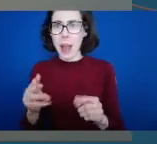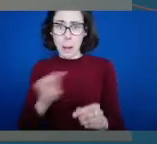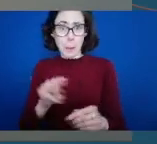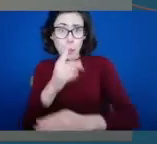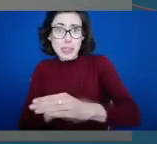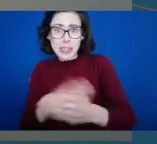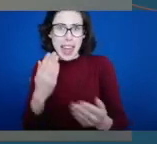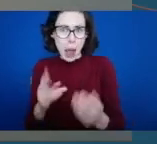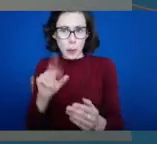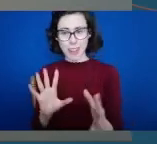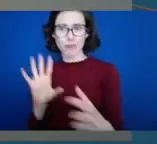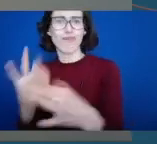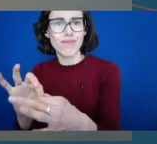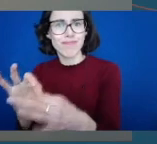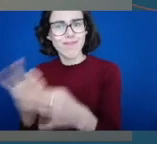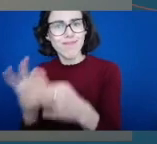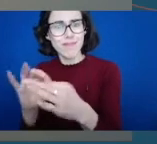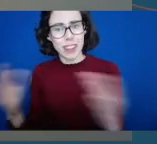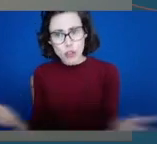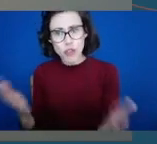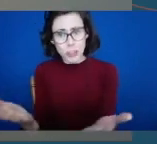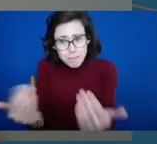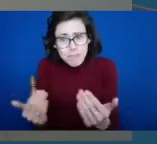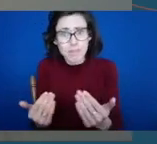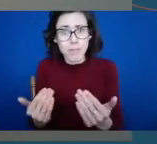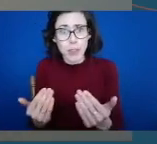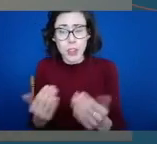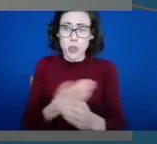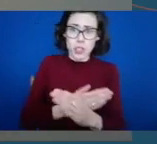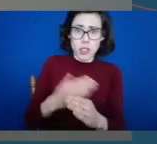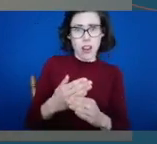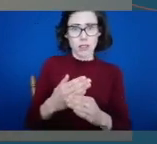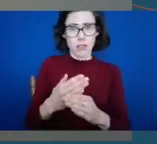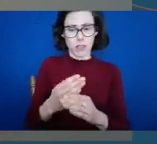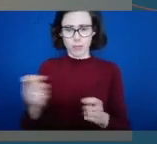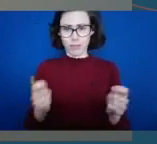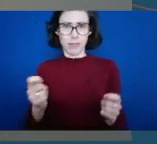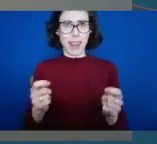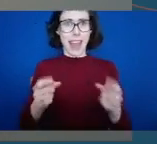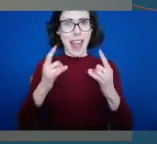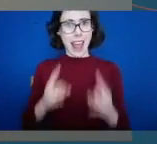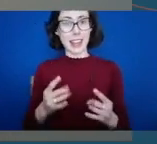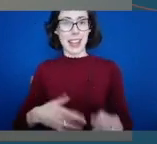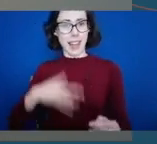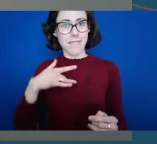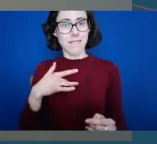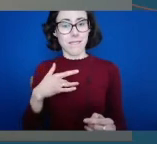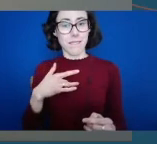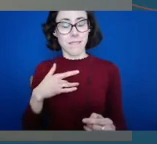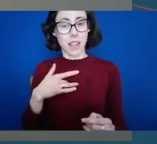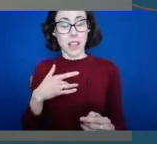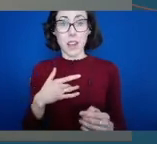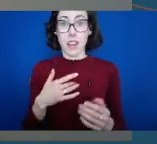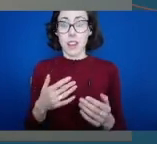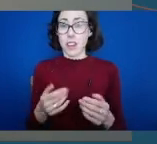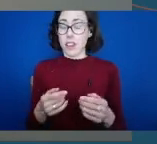disabilities to lead active and healthy lifestyles. Certainly from our point of view, we've we've had to adapt in numerous ways from bringing a lot of our program to the